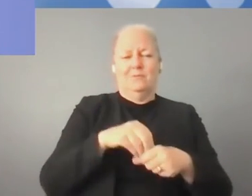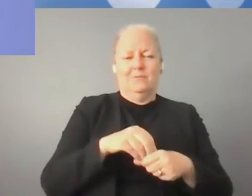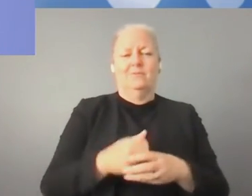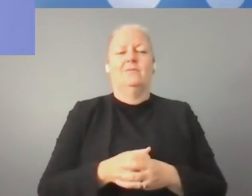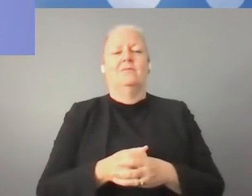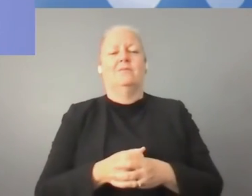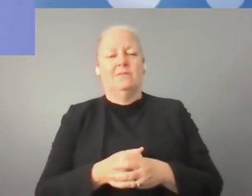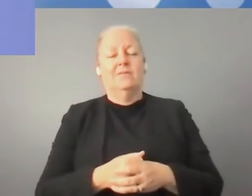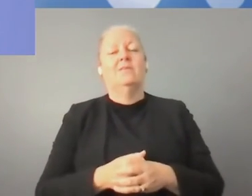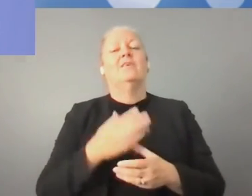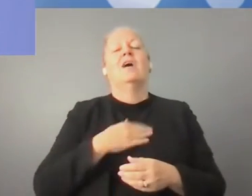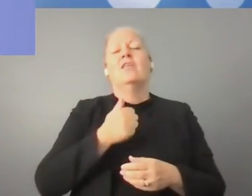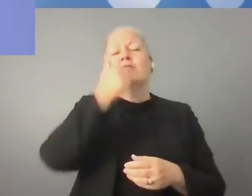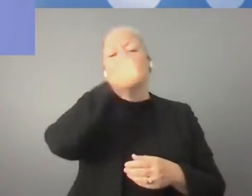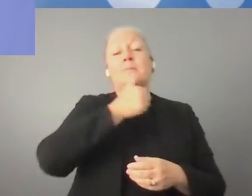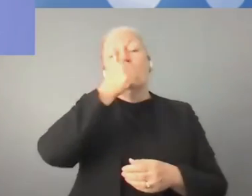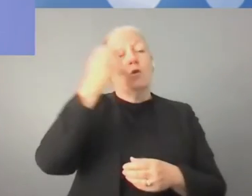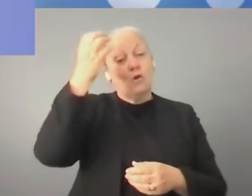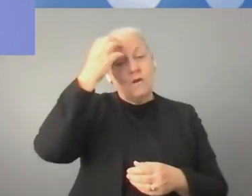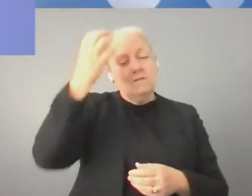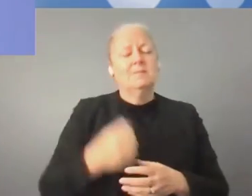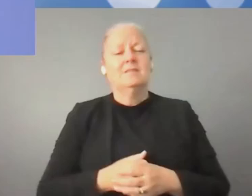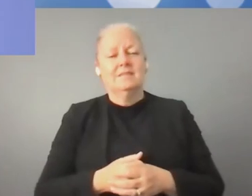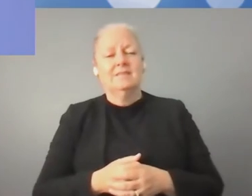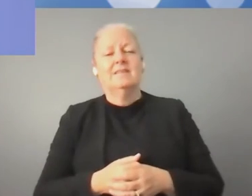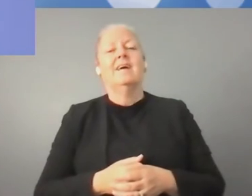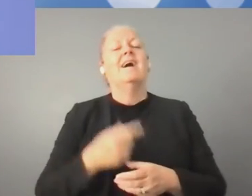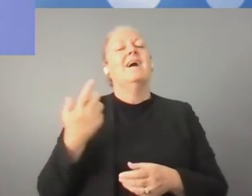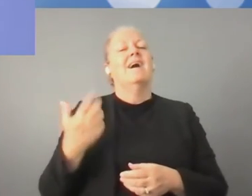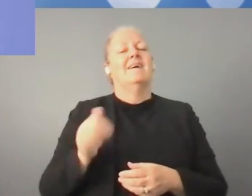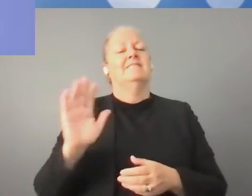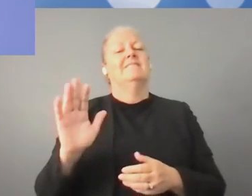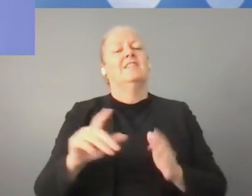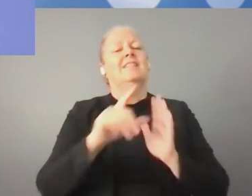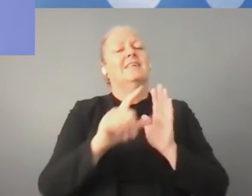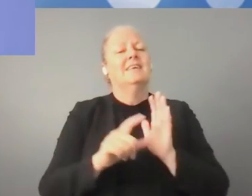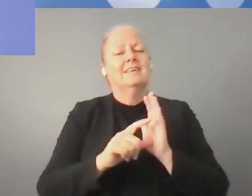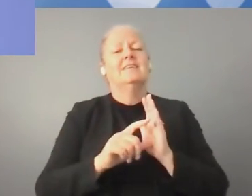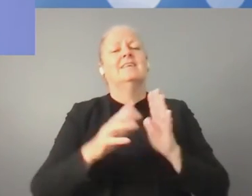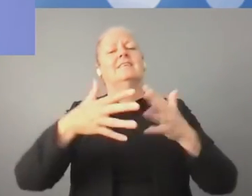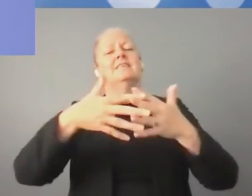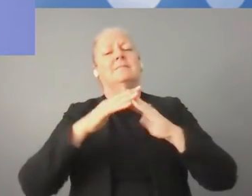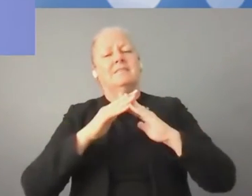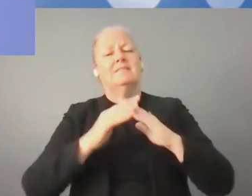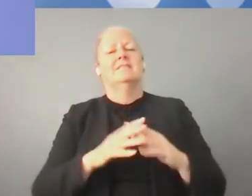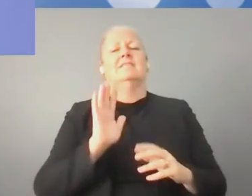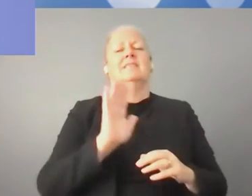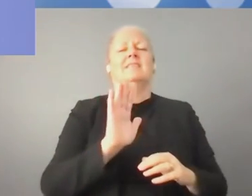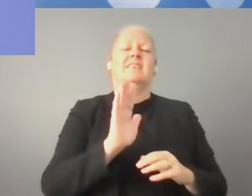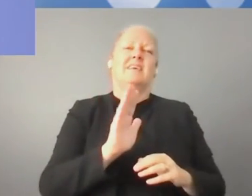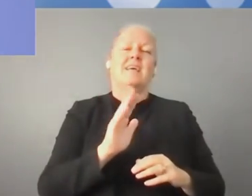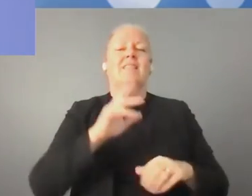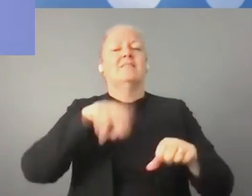recently have legally established a national innovation fund and recognized,